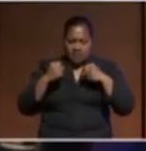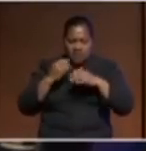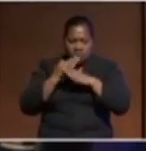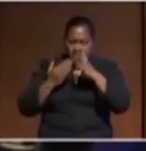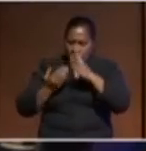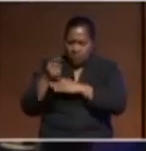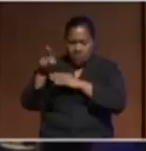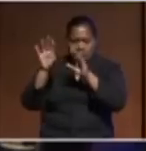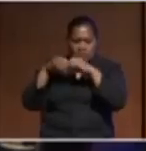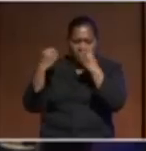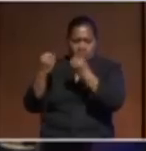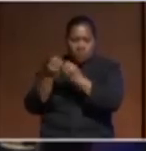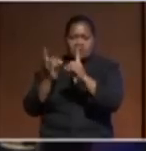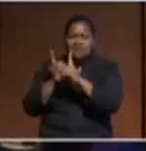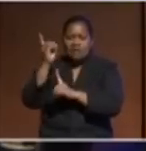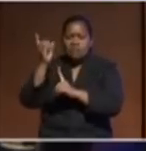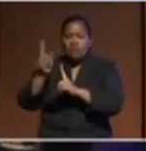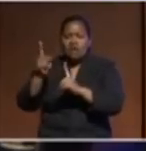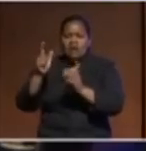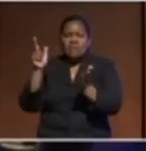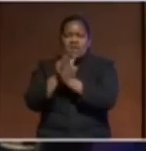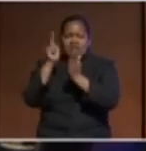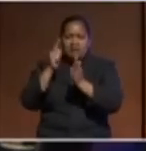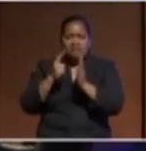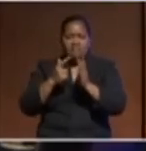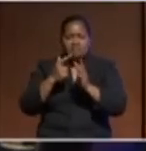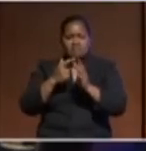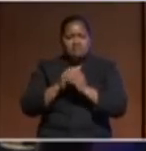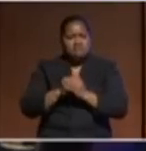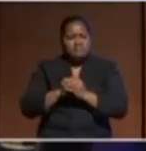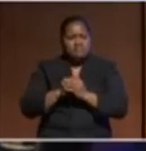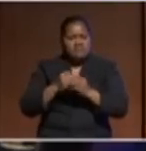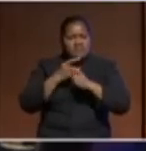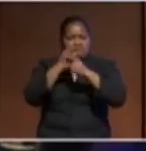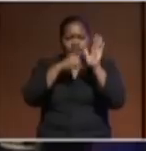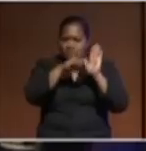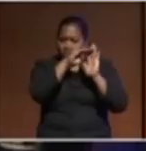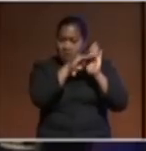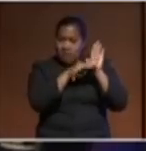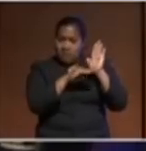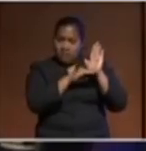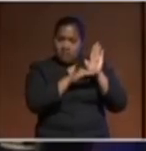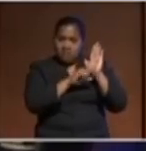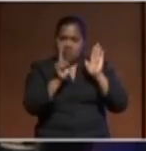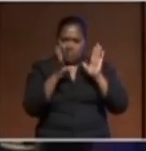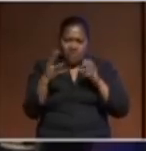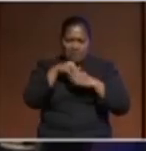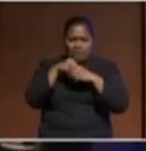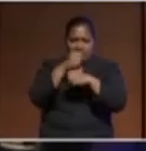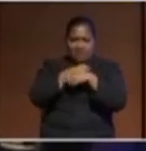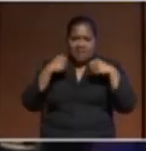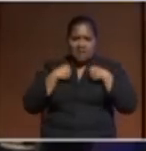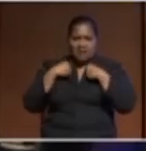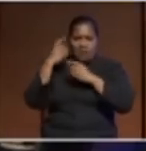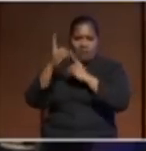helped us develop a legal framework and we passed a law in our congress which I was part